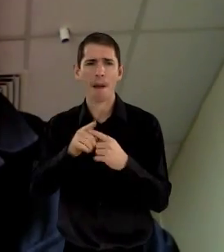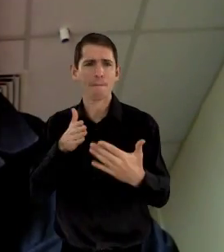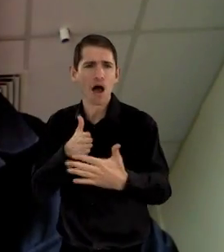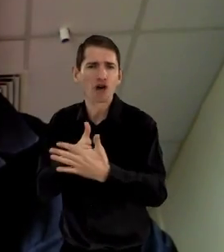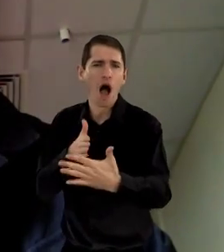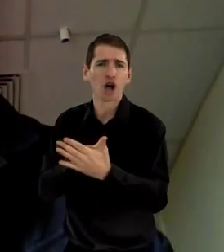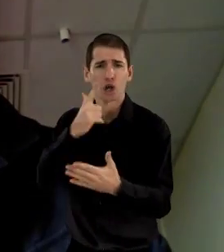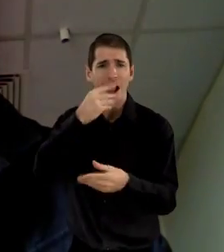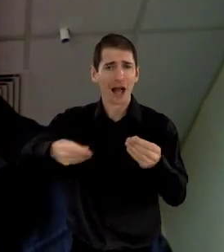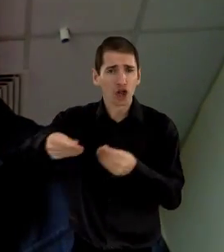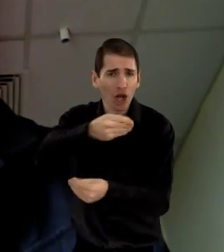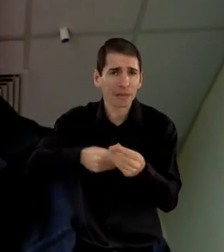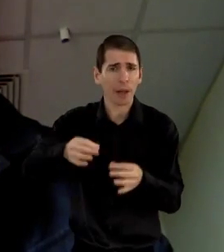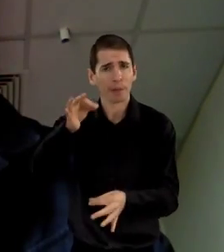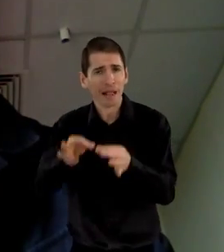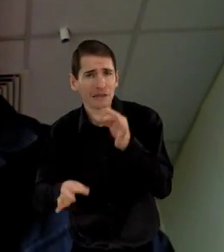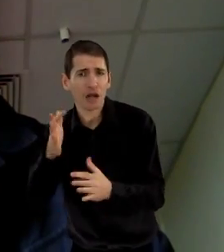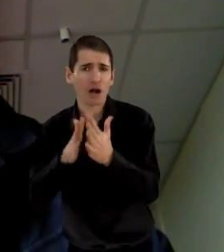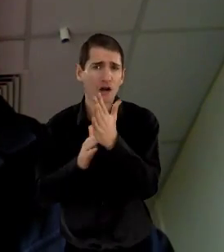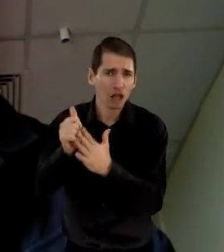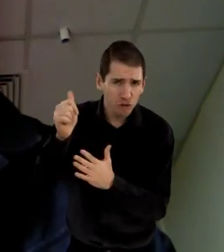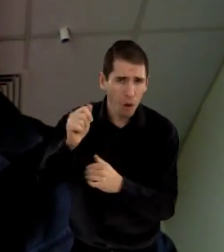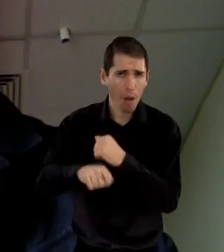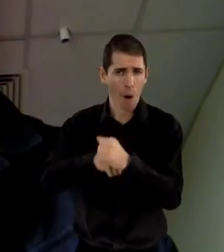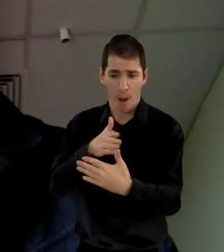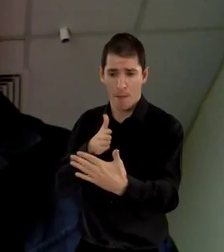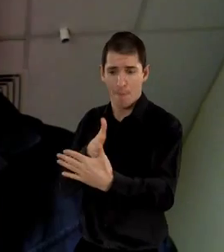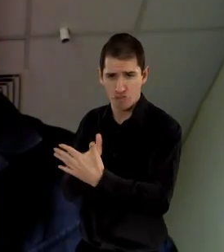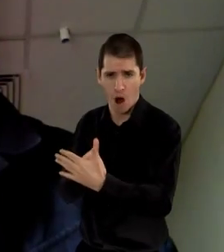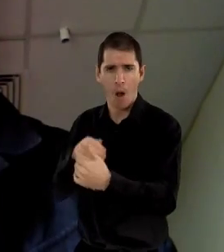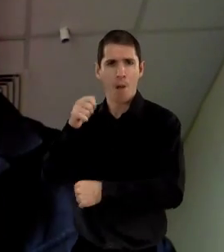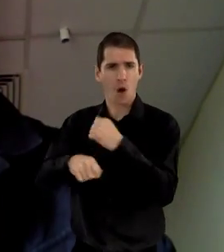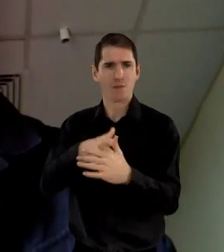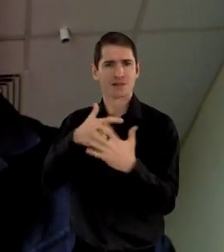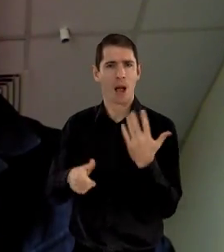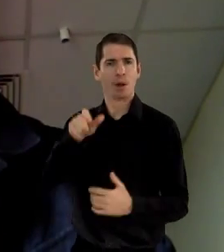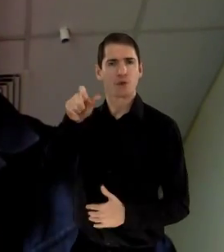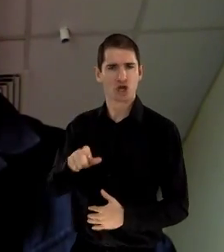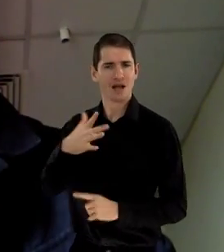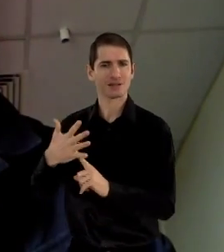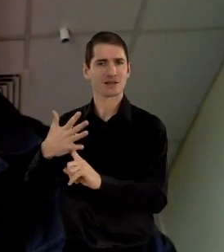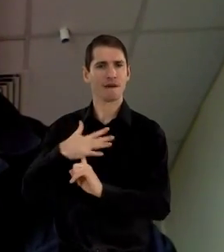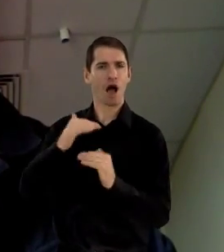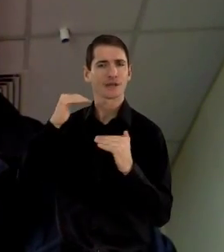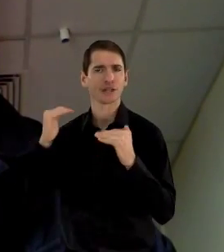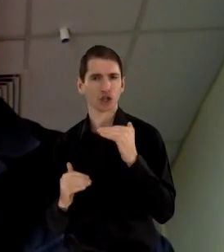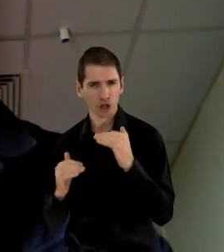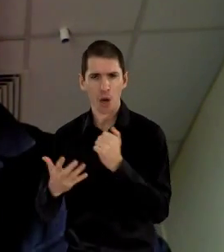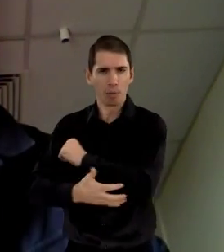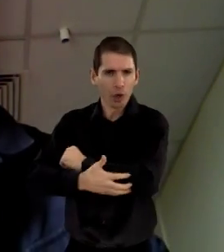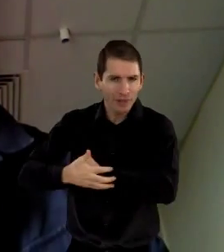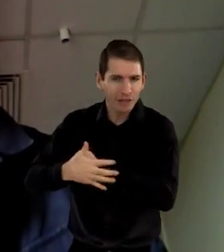cultural, which result in disabled people's disadvantage and poverty, oppression and so on and so forth.